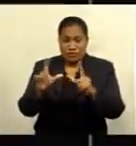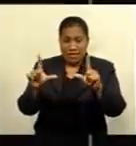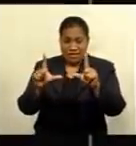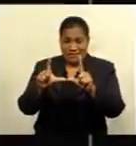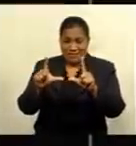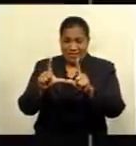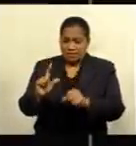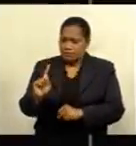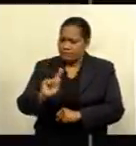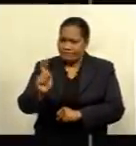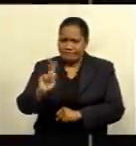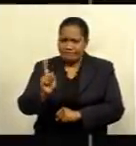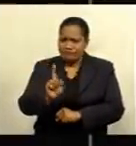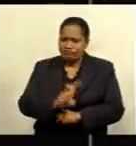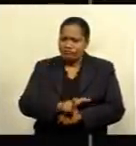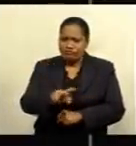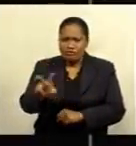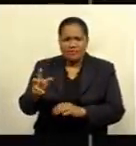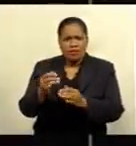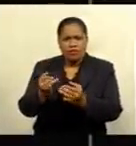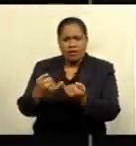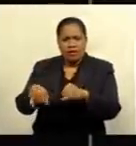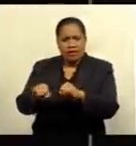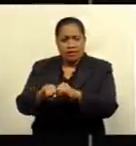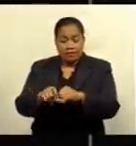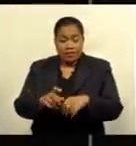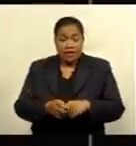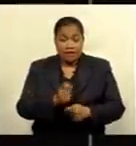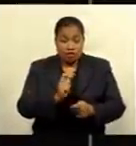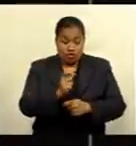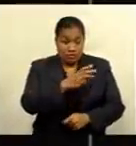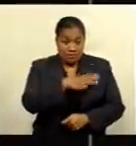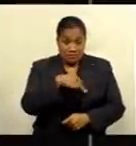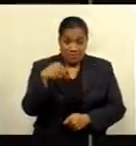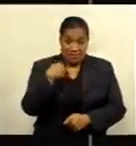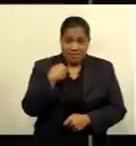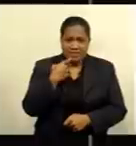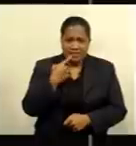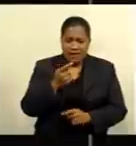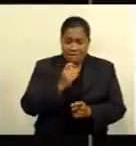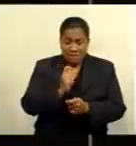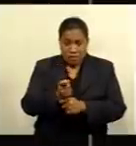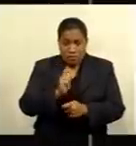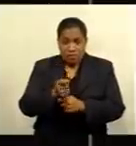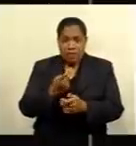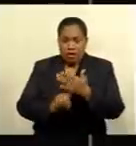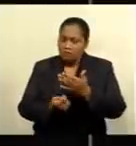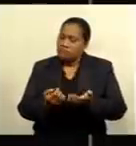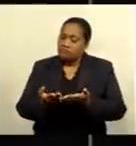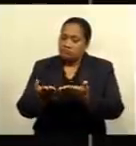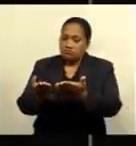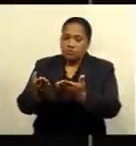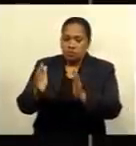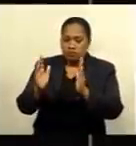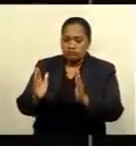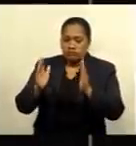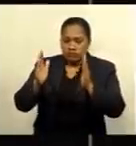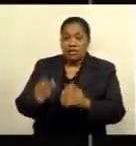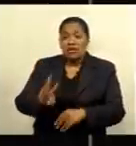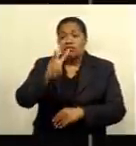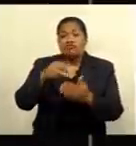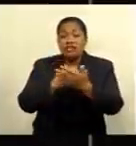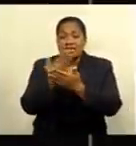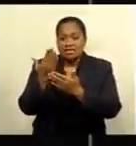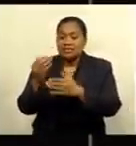trade among the islands. Fisheries Minister Semi Koroyla Wissau says these fishermen have been given a maximum of three days out at sea